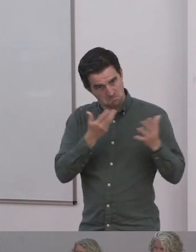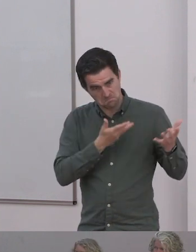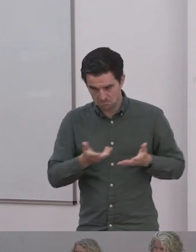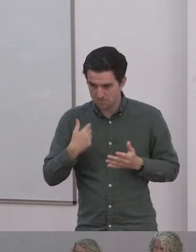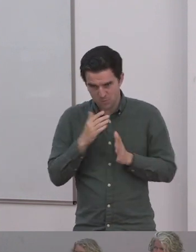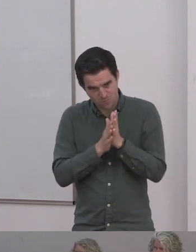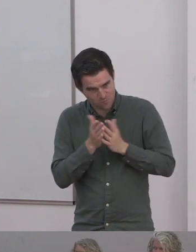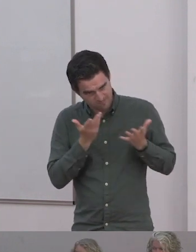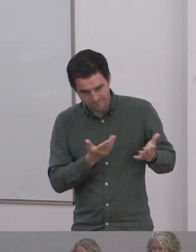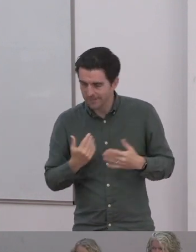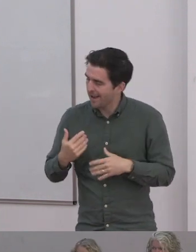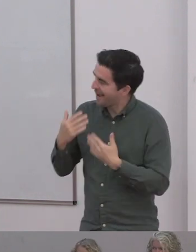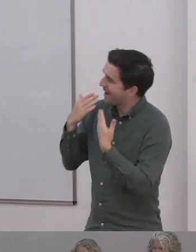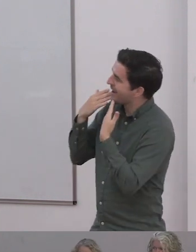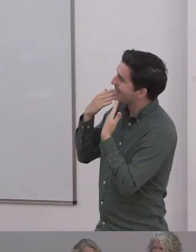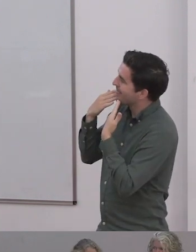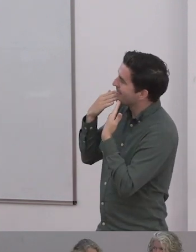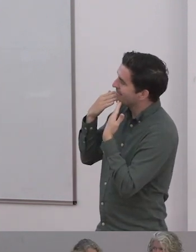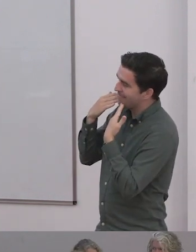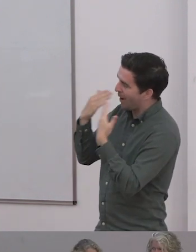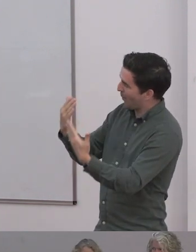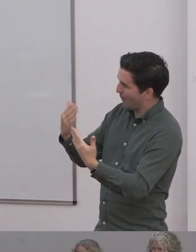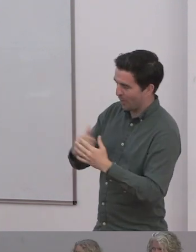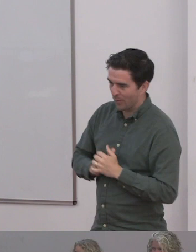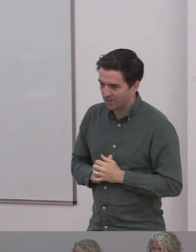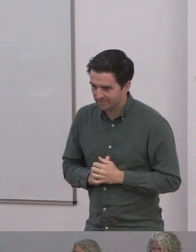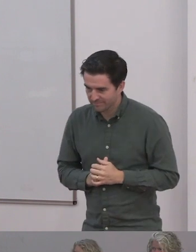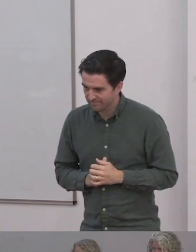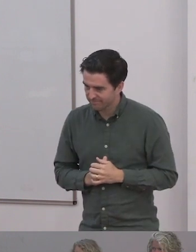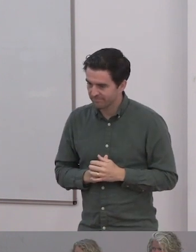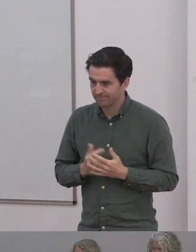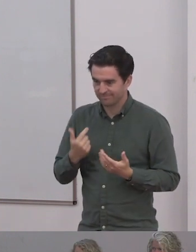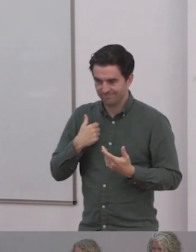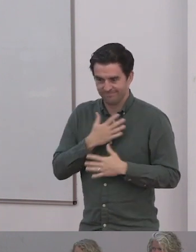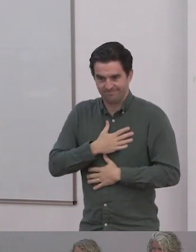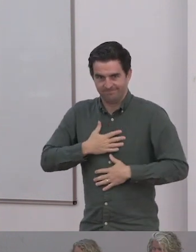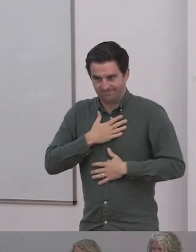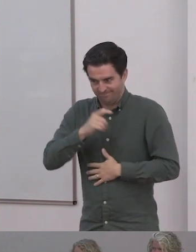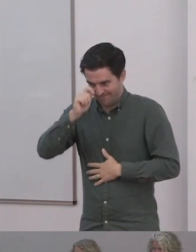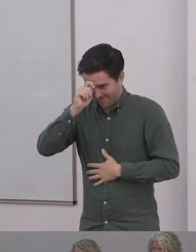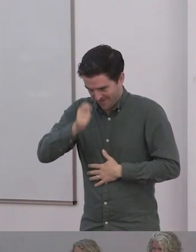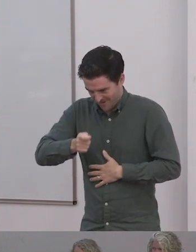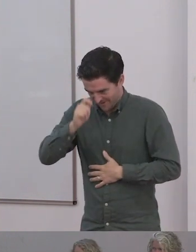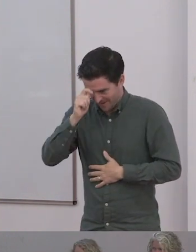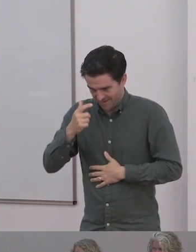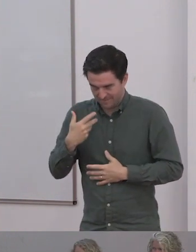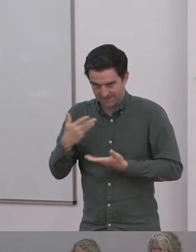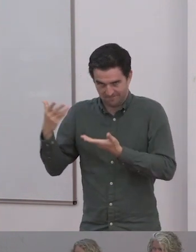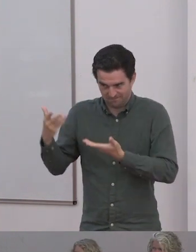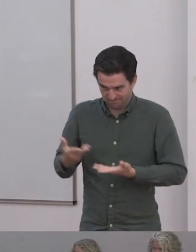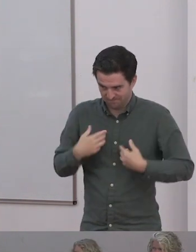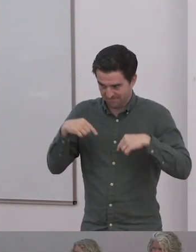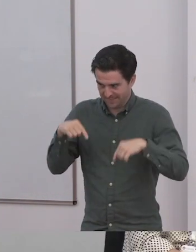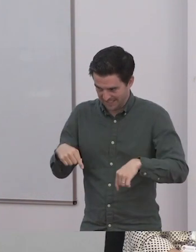be here. I'm very honoured to have been invited and it's a very illustrious company that we're amongst. Really appreciate it. Yeah.